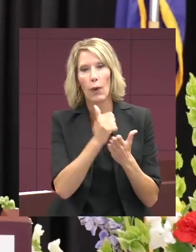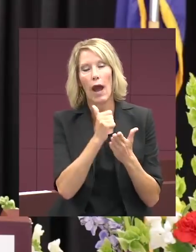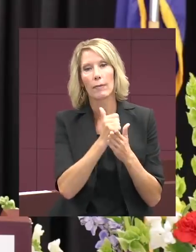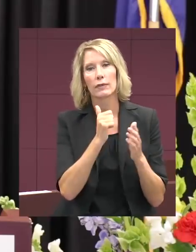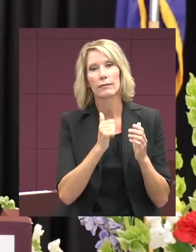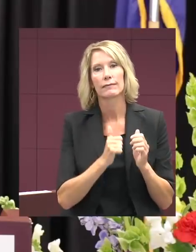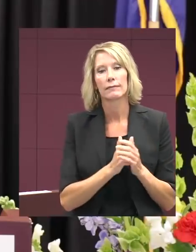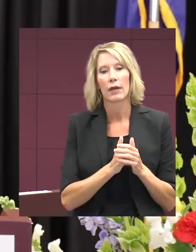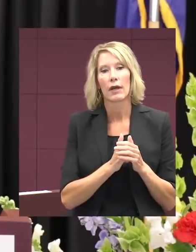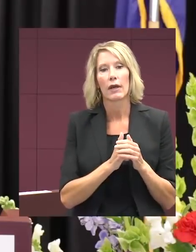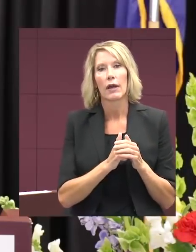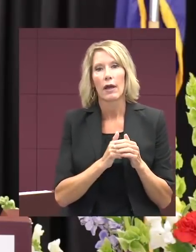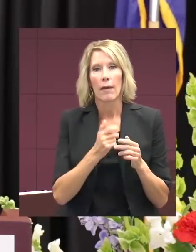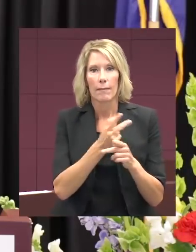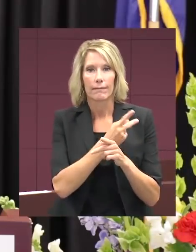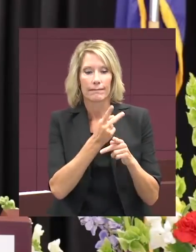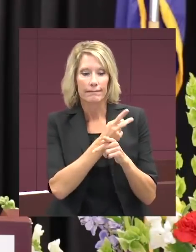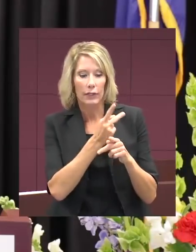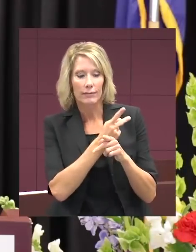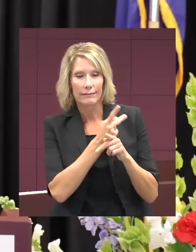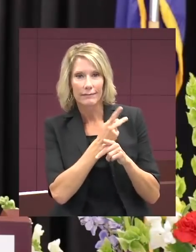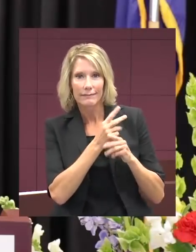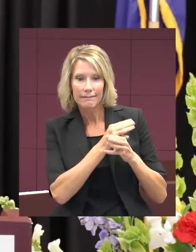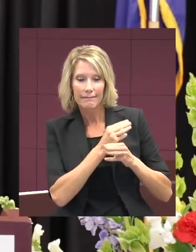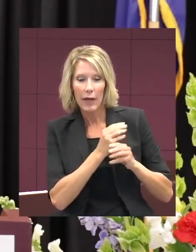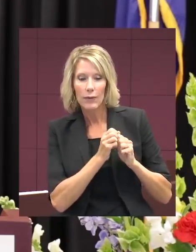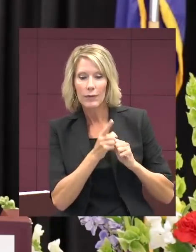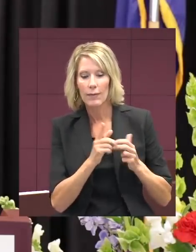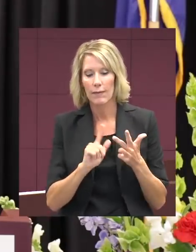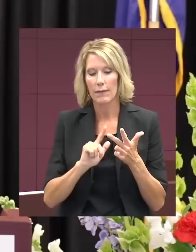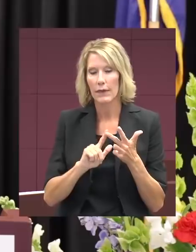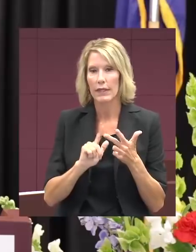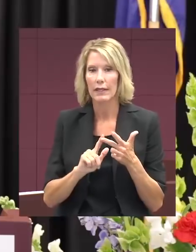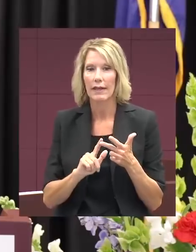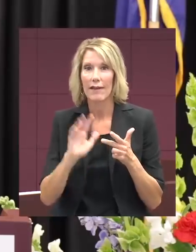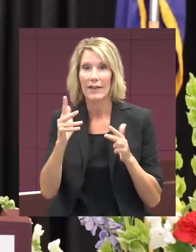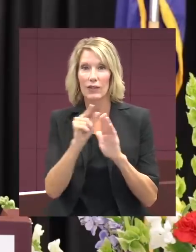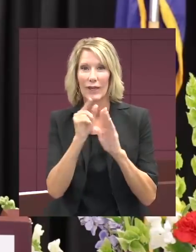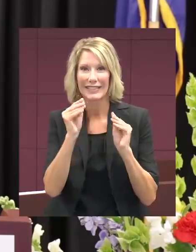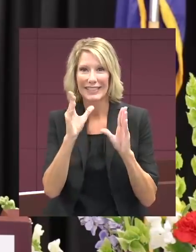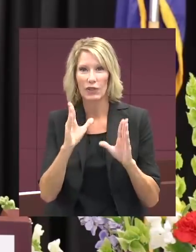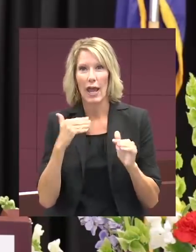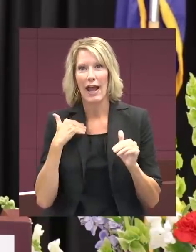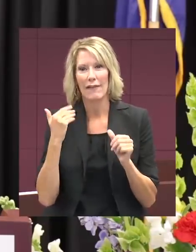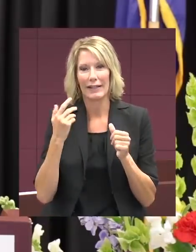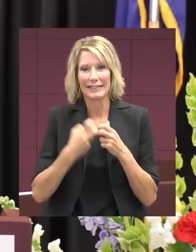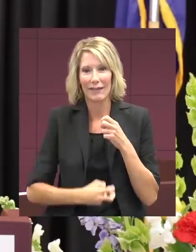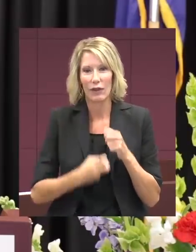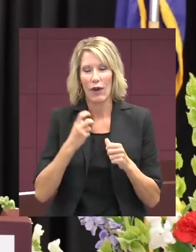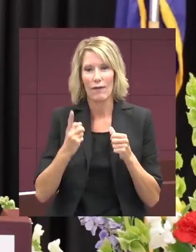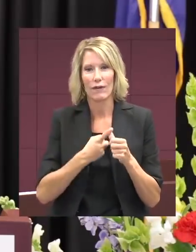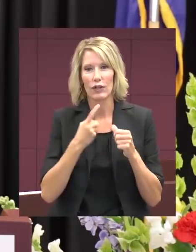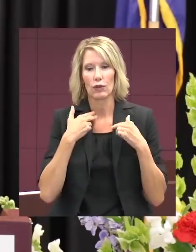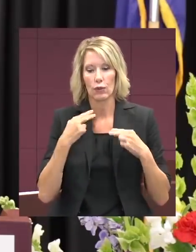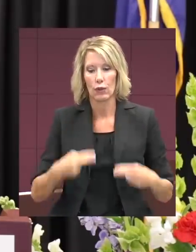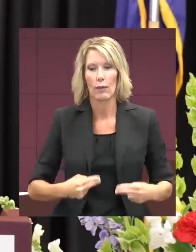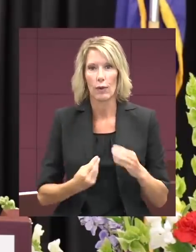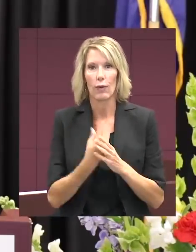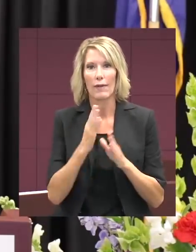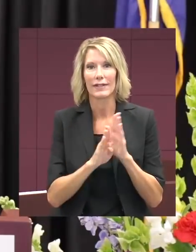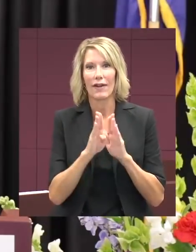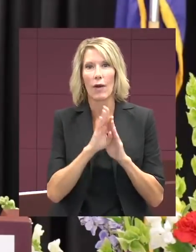practiced your times tables with you, to your fifth grade teacher who had that difficult first human growth and development talk,